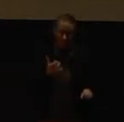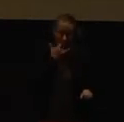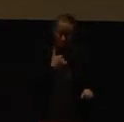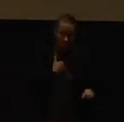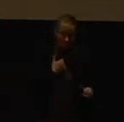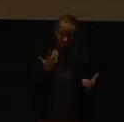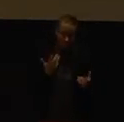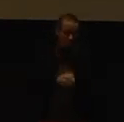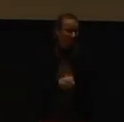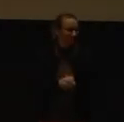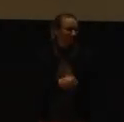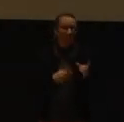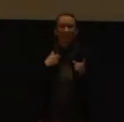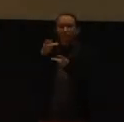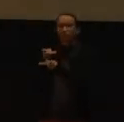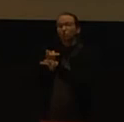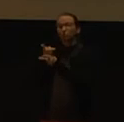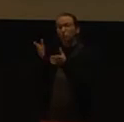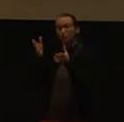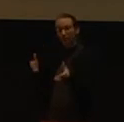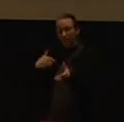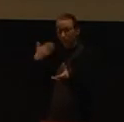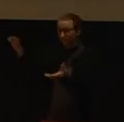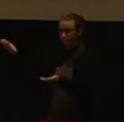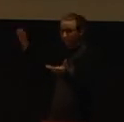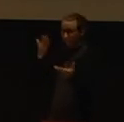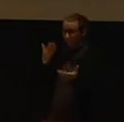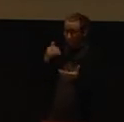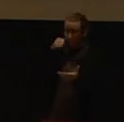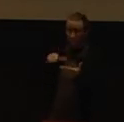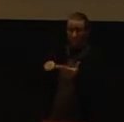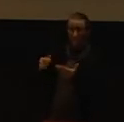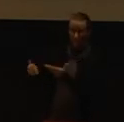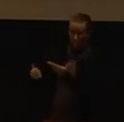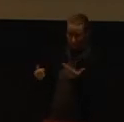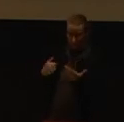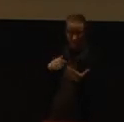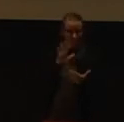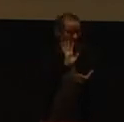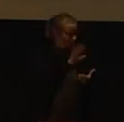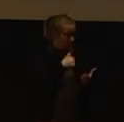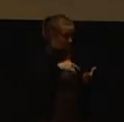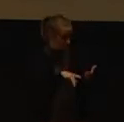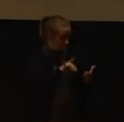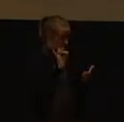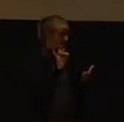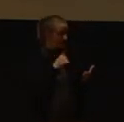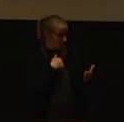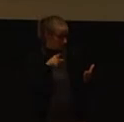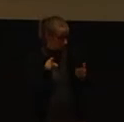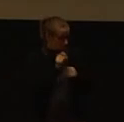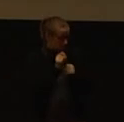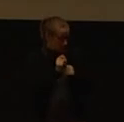much. So, this supervisor brings me a letter and tells me that it was found under the keyboard of an employee that basically they feel like is